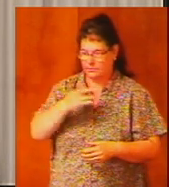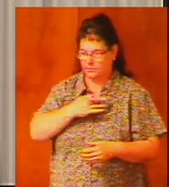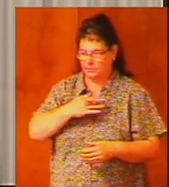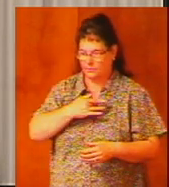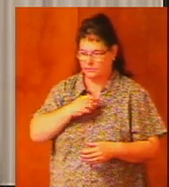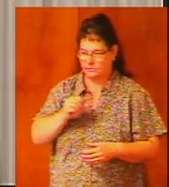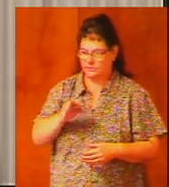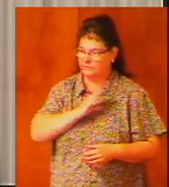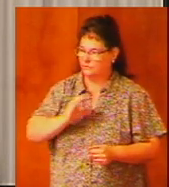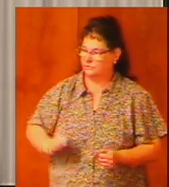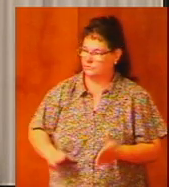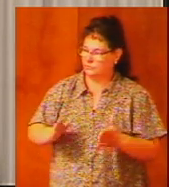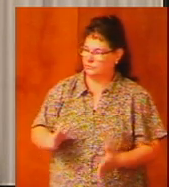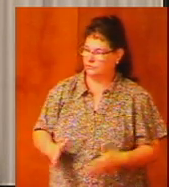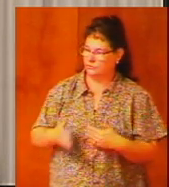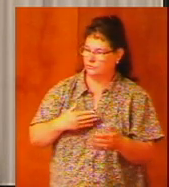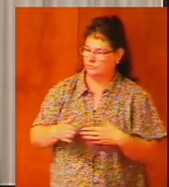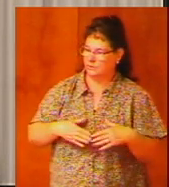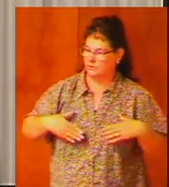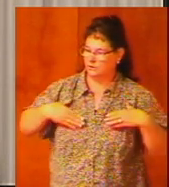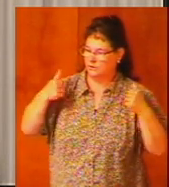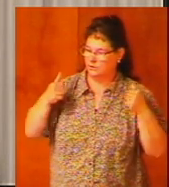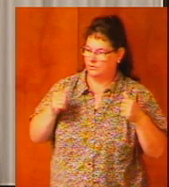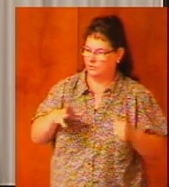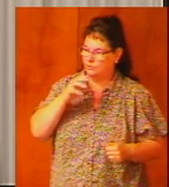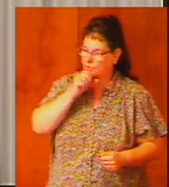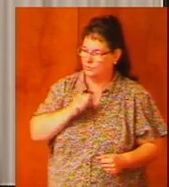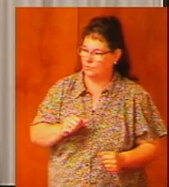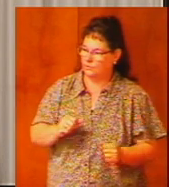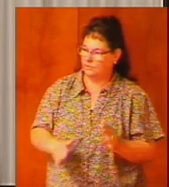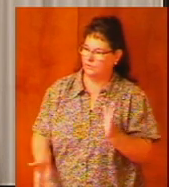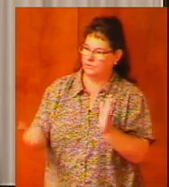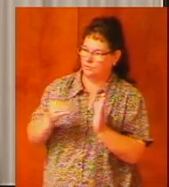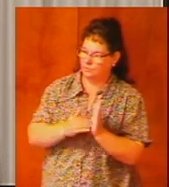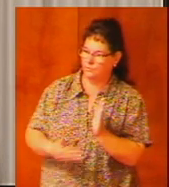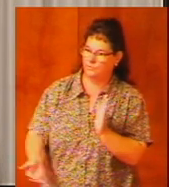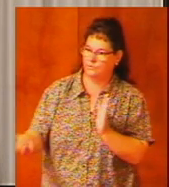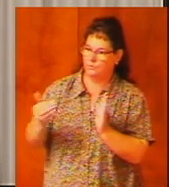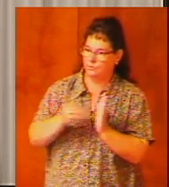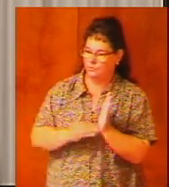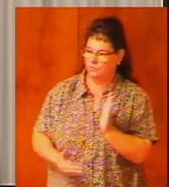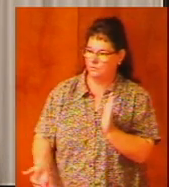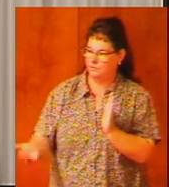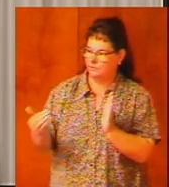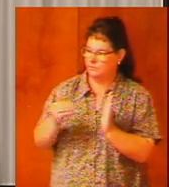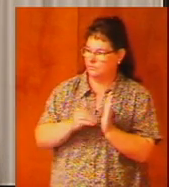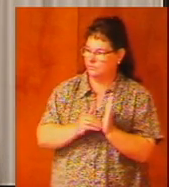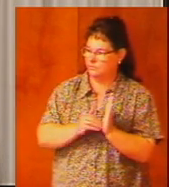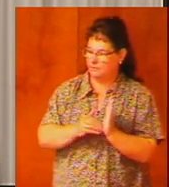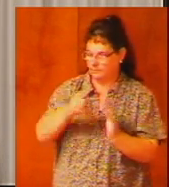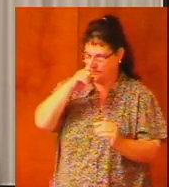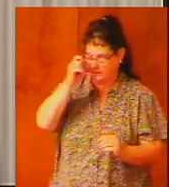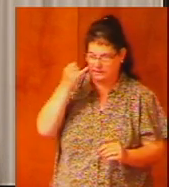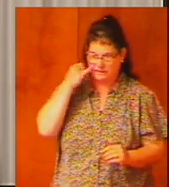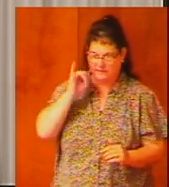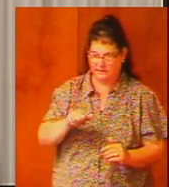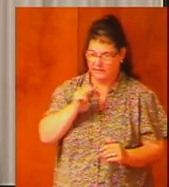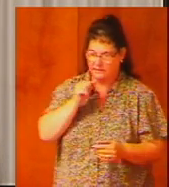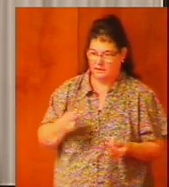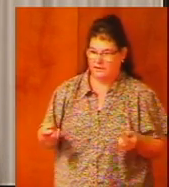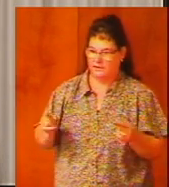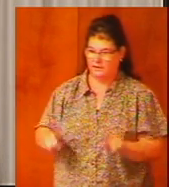whether they are young or old over and over again because if that's not